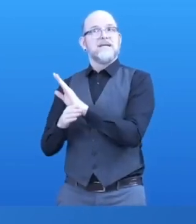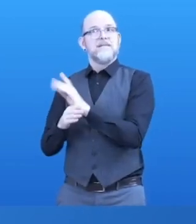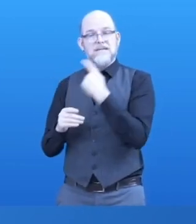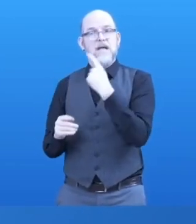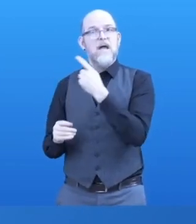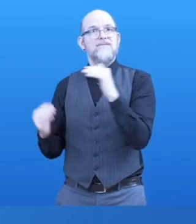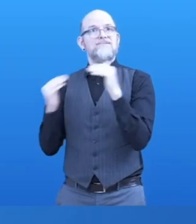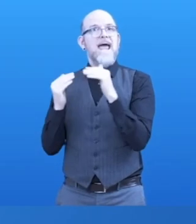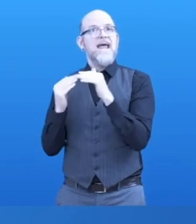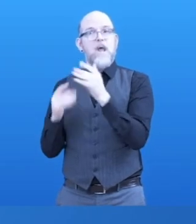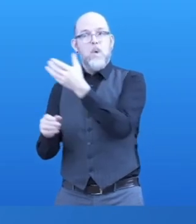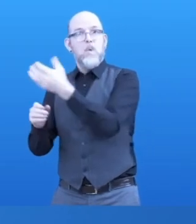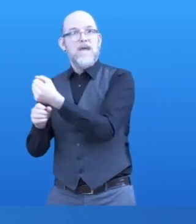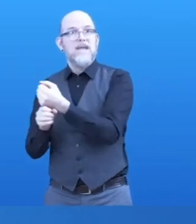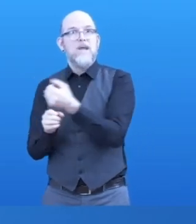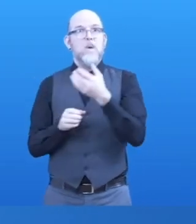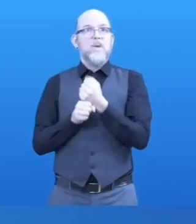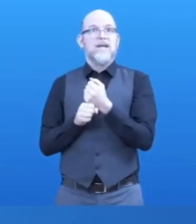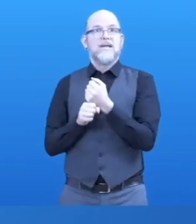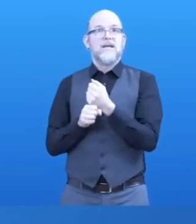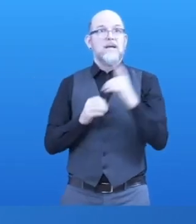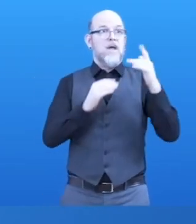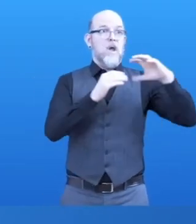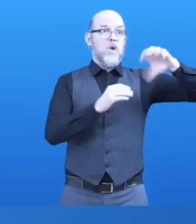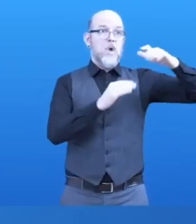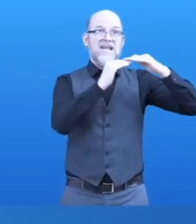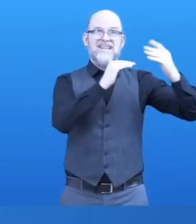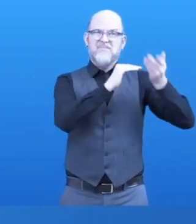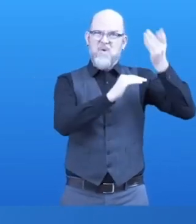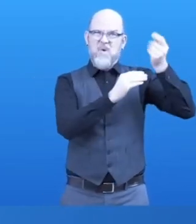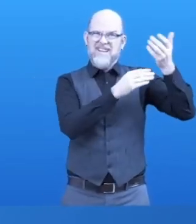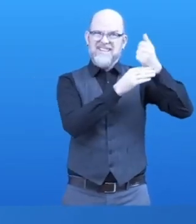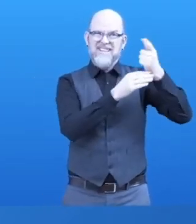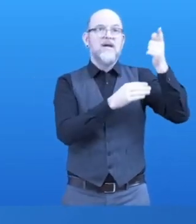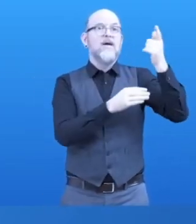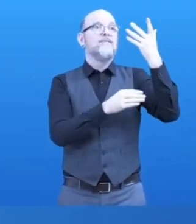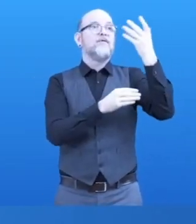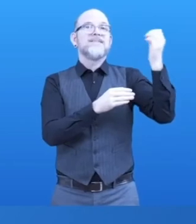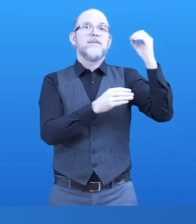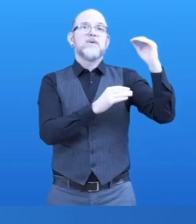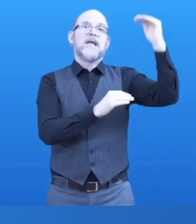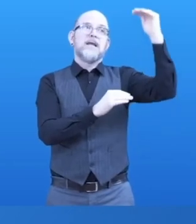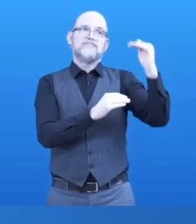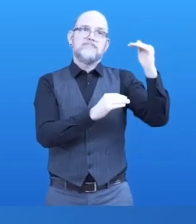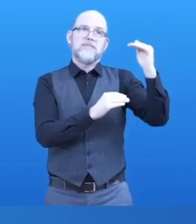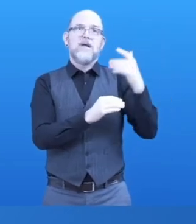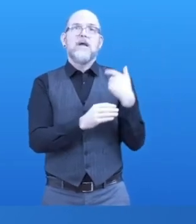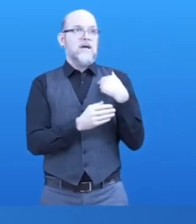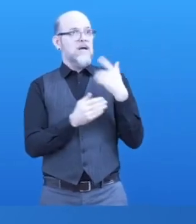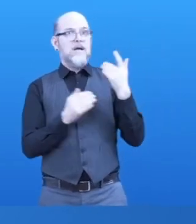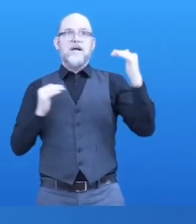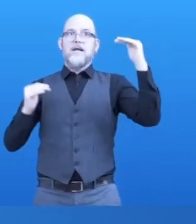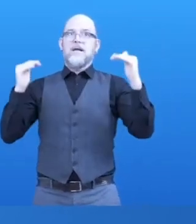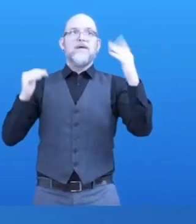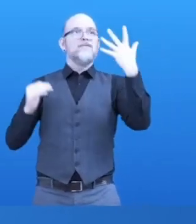will benefit from a price reduction to 50%. Low-income countries can get the components and the software license for only